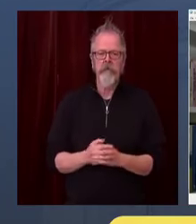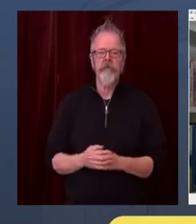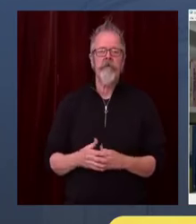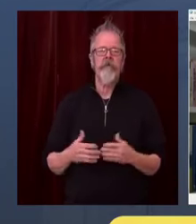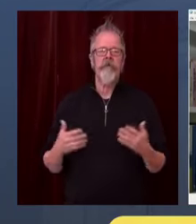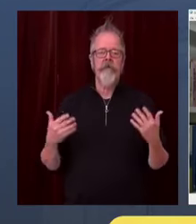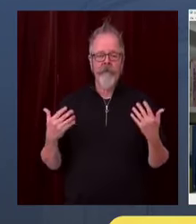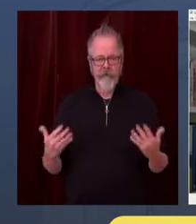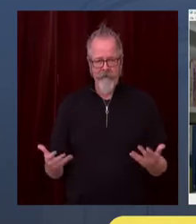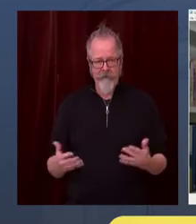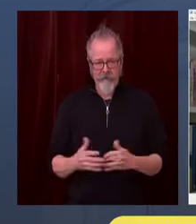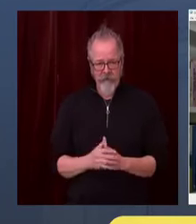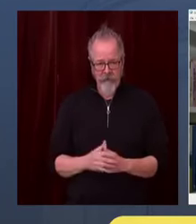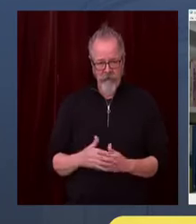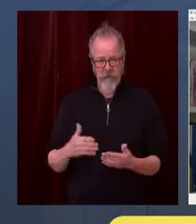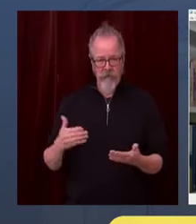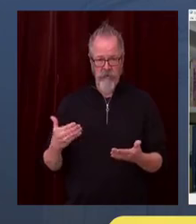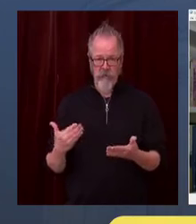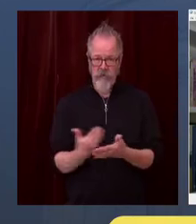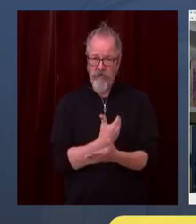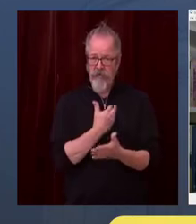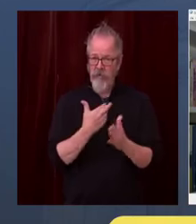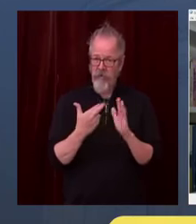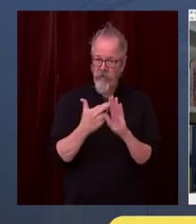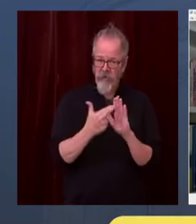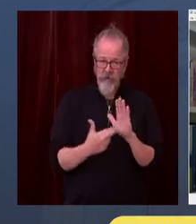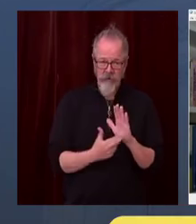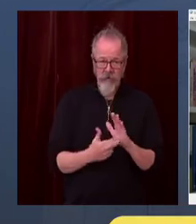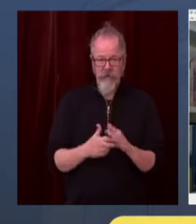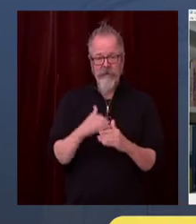financial strain, but continued isolation.